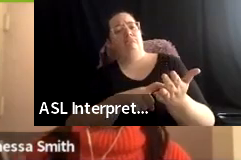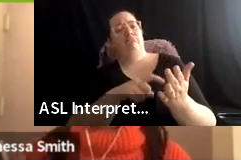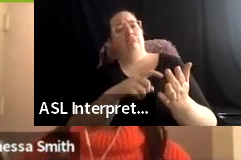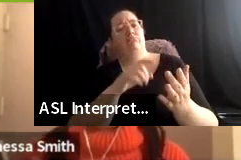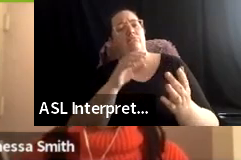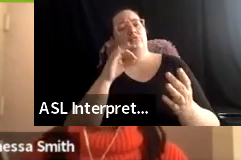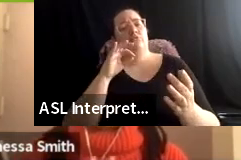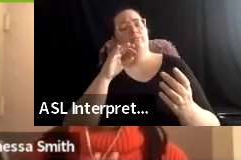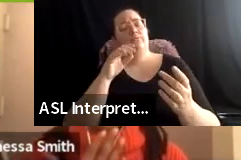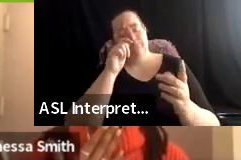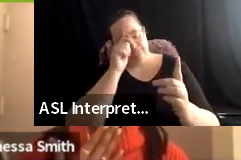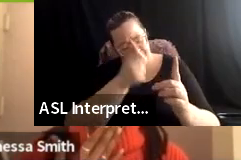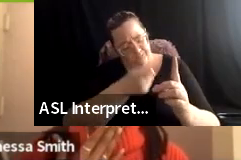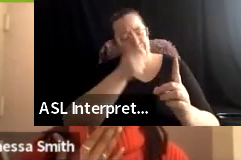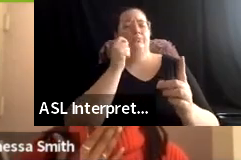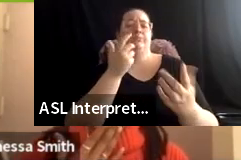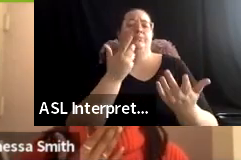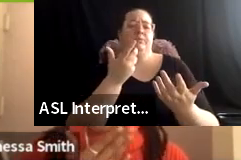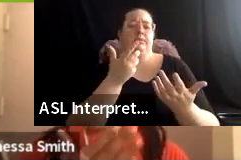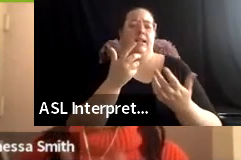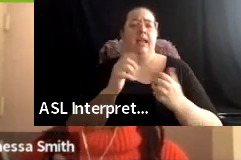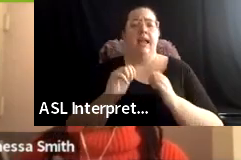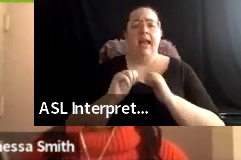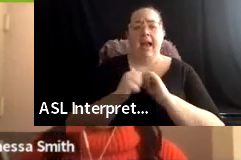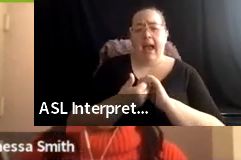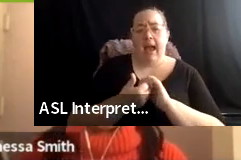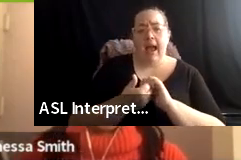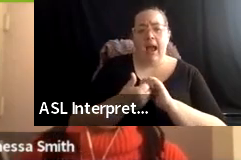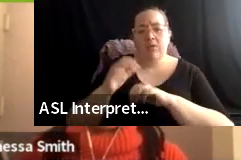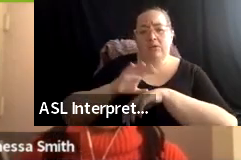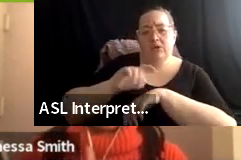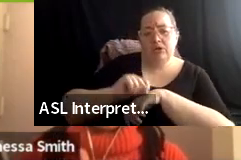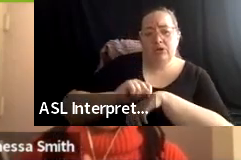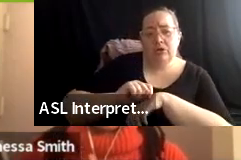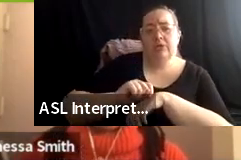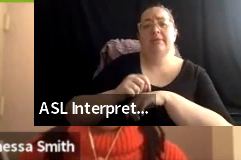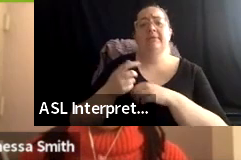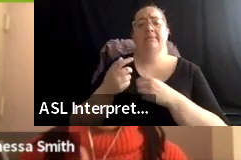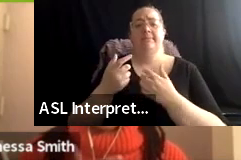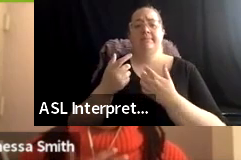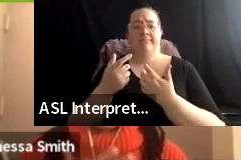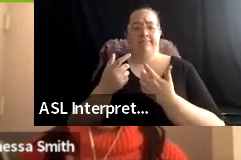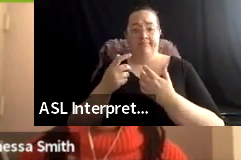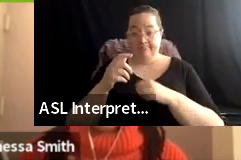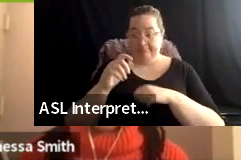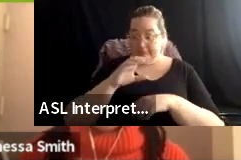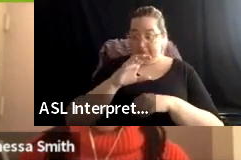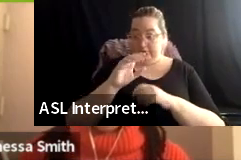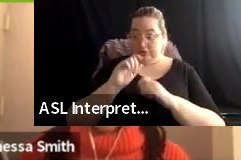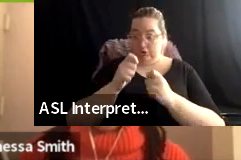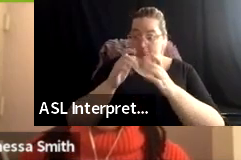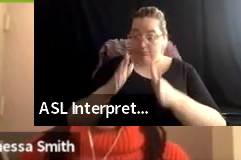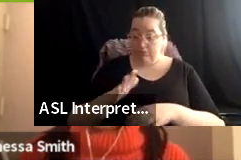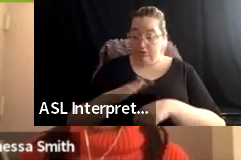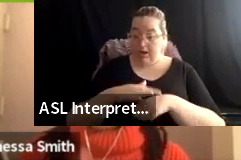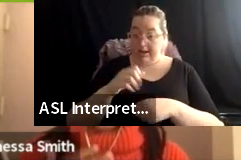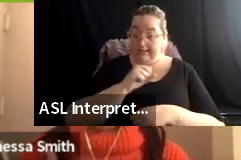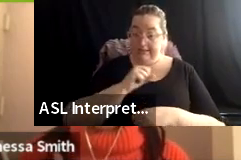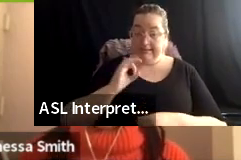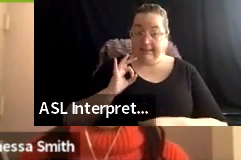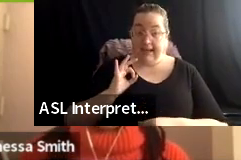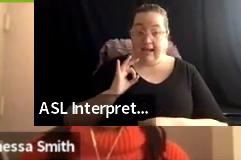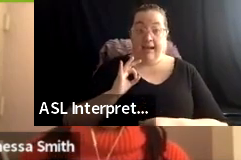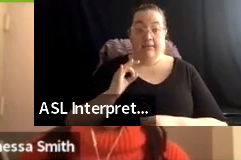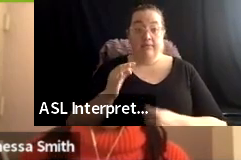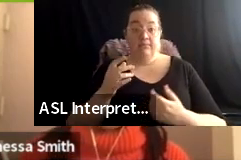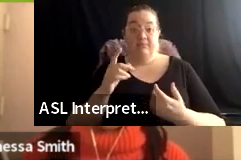Um, these are important things to be thinking about. Um, another question on the survey is, is the land acknowledgement a static script? Um, is it just a